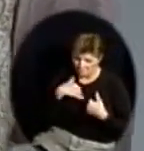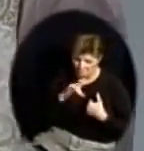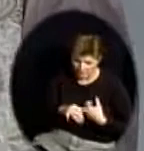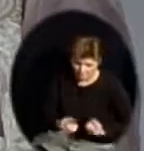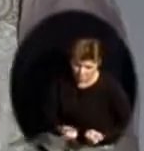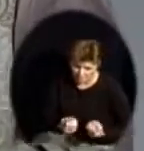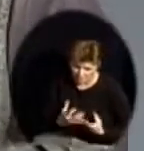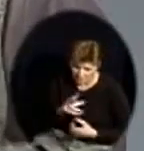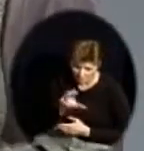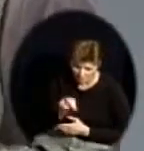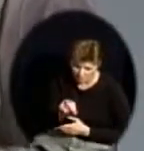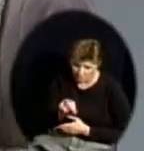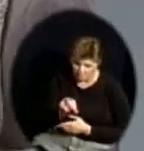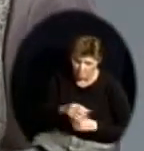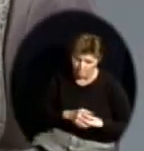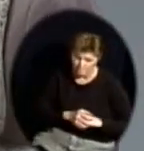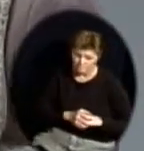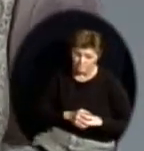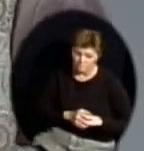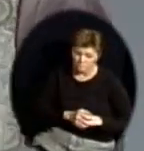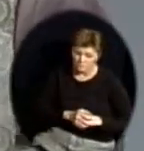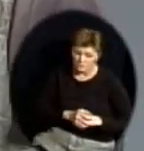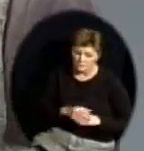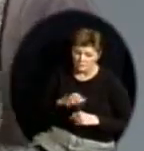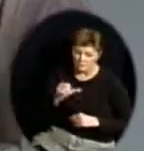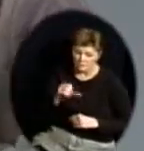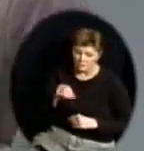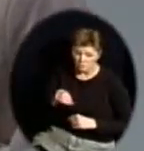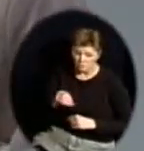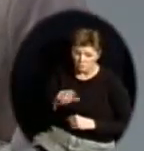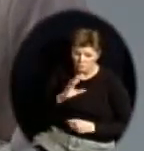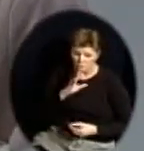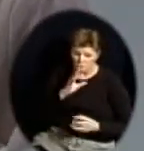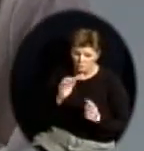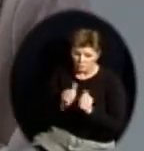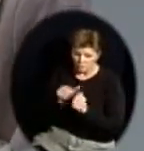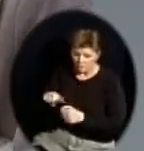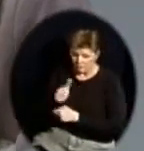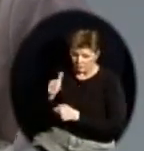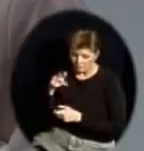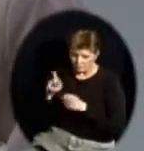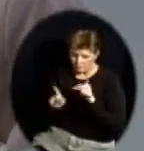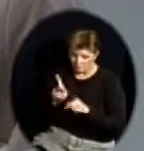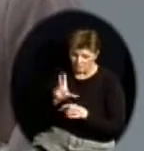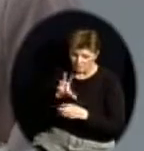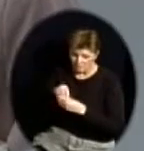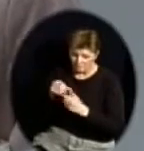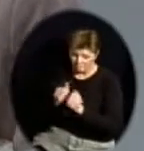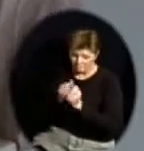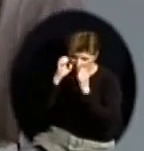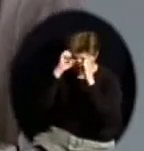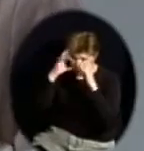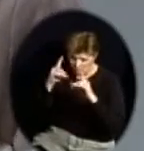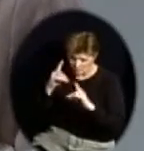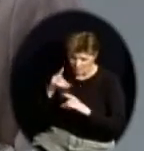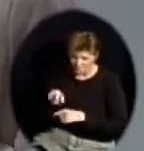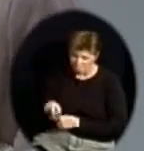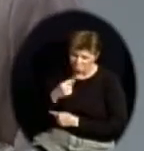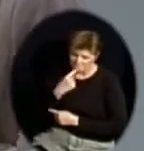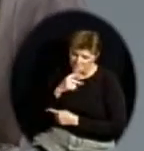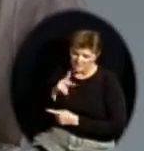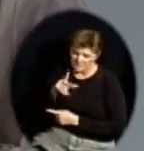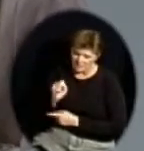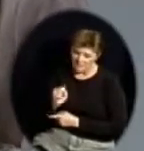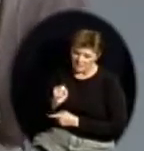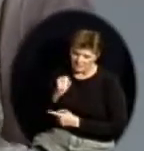And in talking with several individuals from the Kansas State Department of Education, they said, set the number low because we wanted more schools